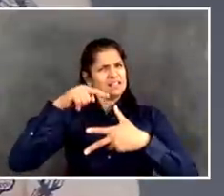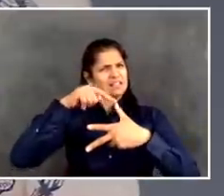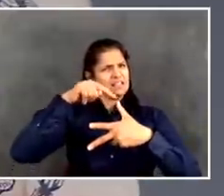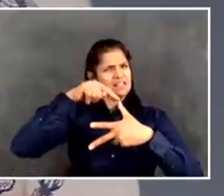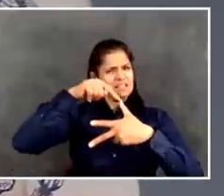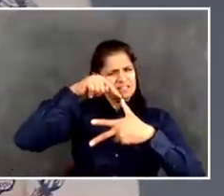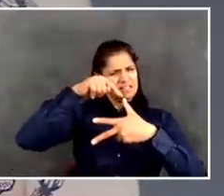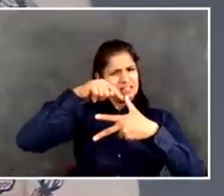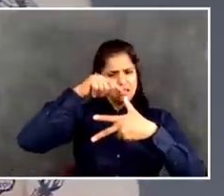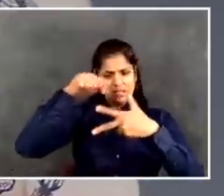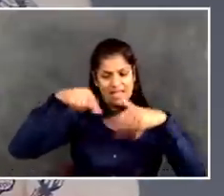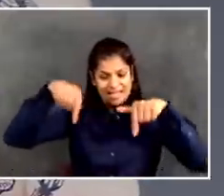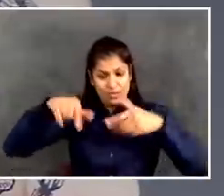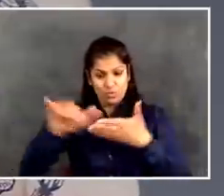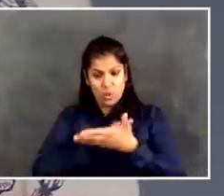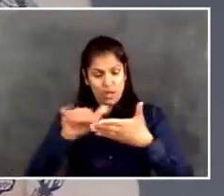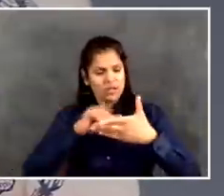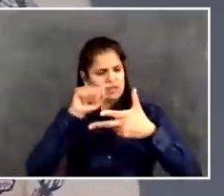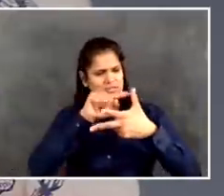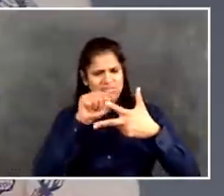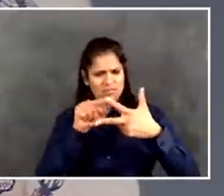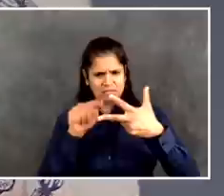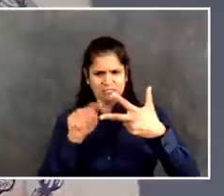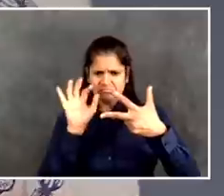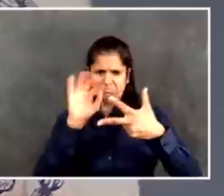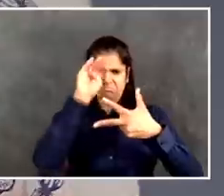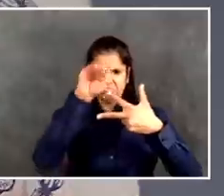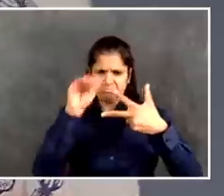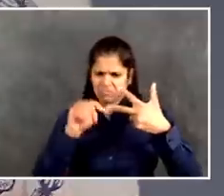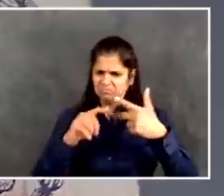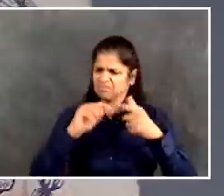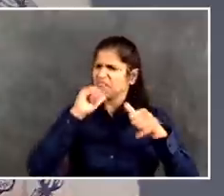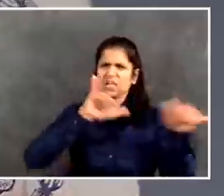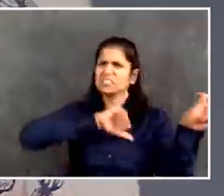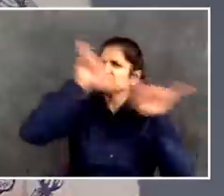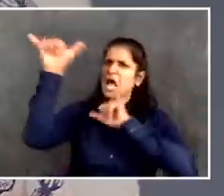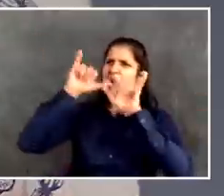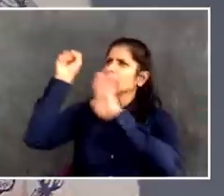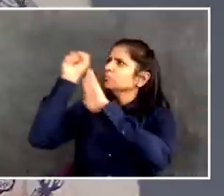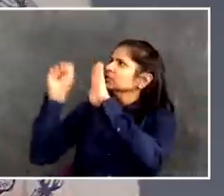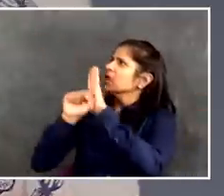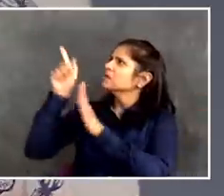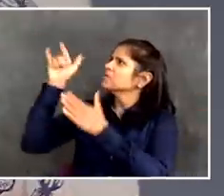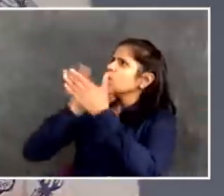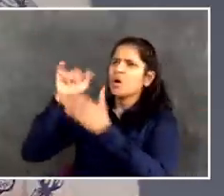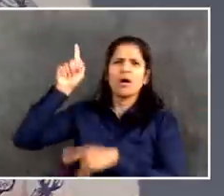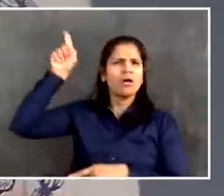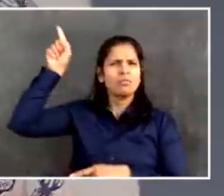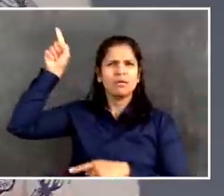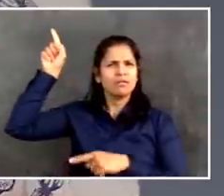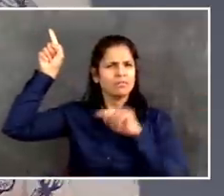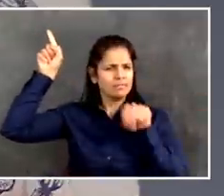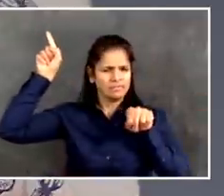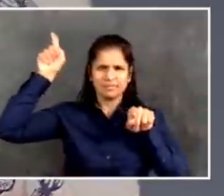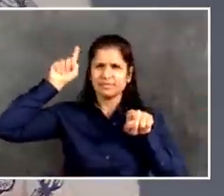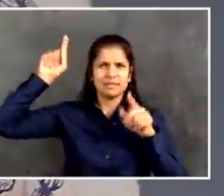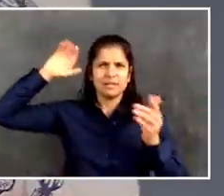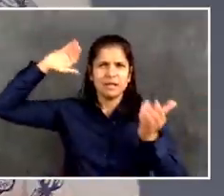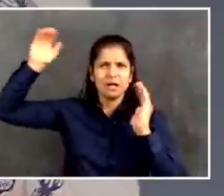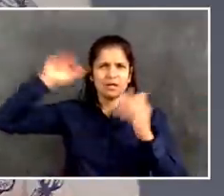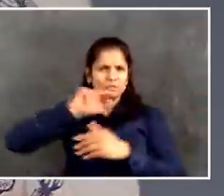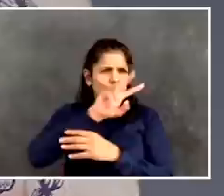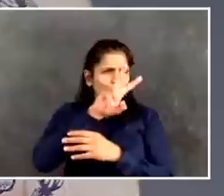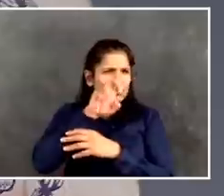to hospitals, whereas you say 227 per day. Can Dr. Daskalovskis or Dr. Barbeau just kind of